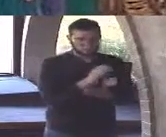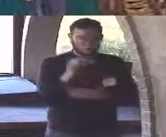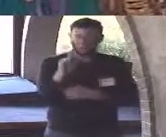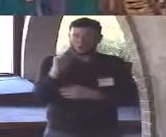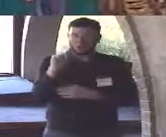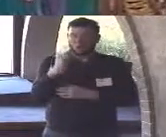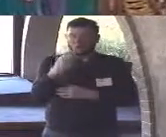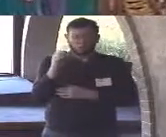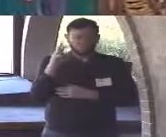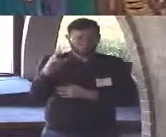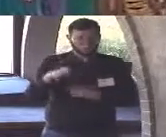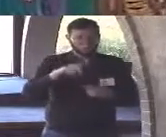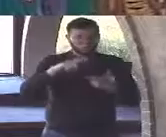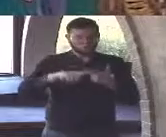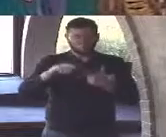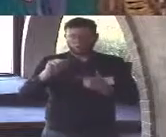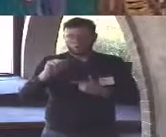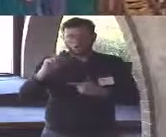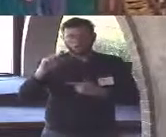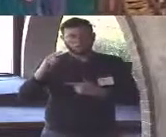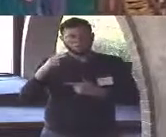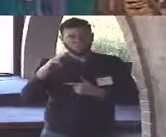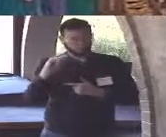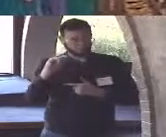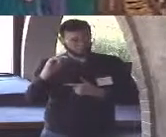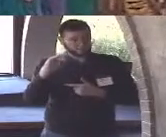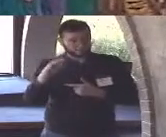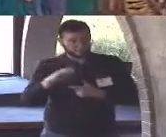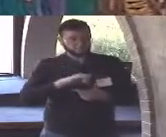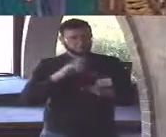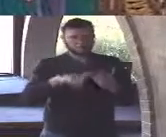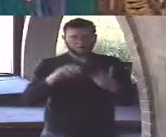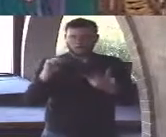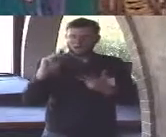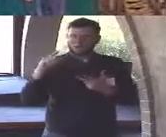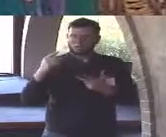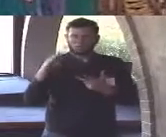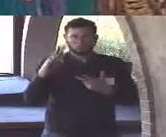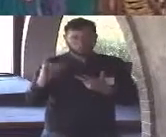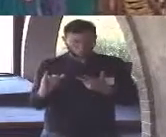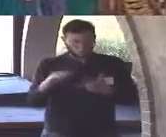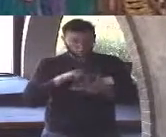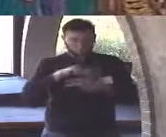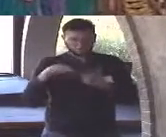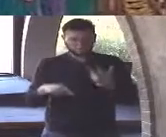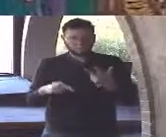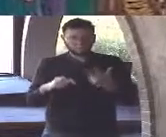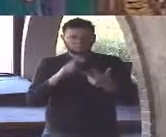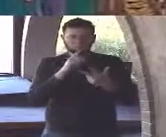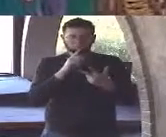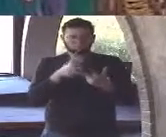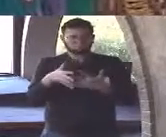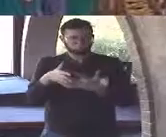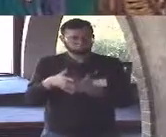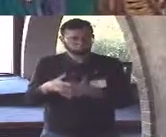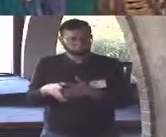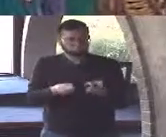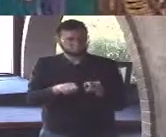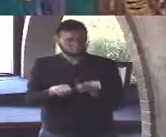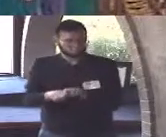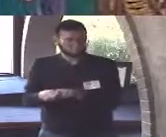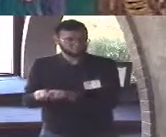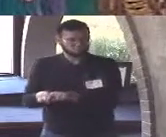and authoritative they're all the same word that is they have the same root so an author allegedly